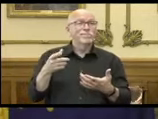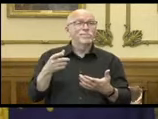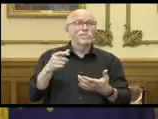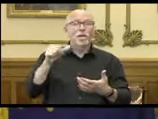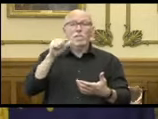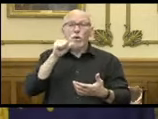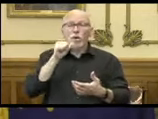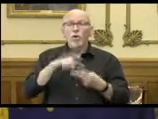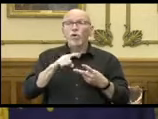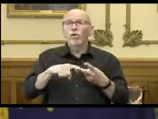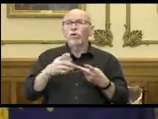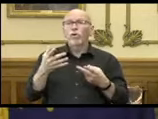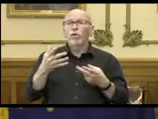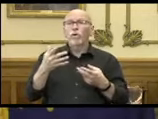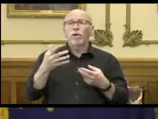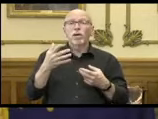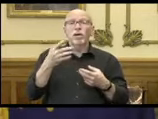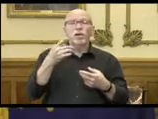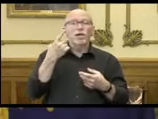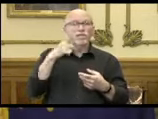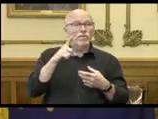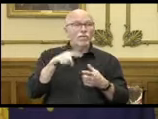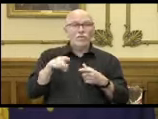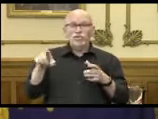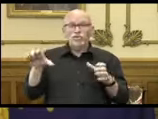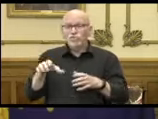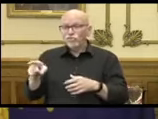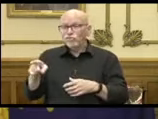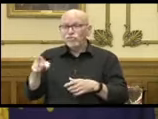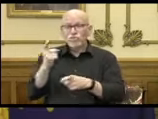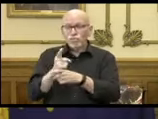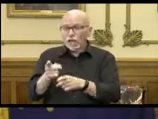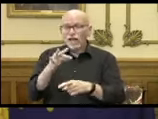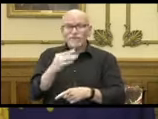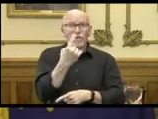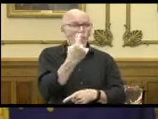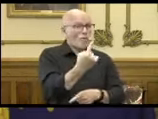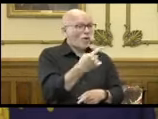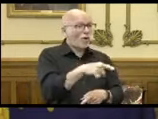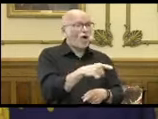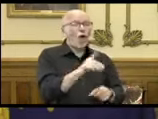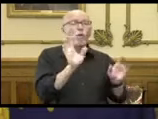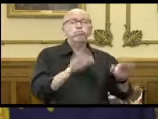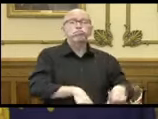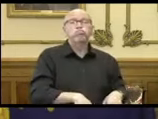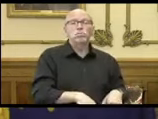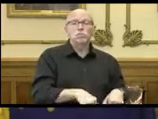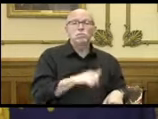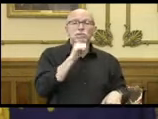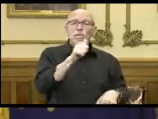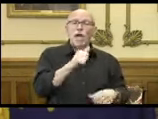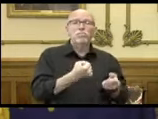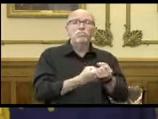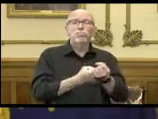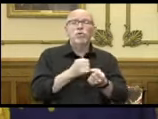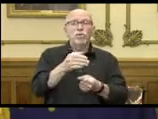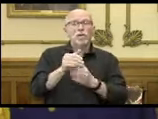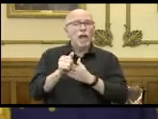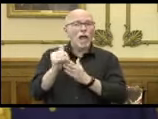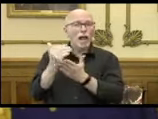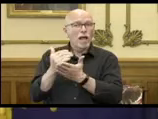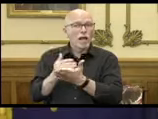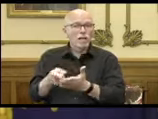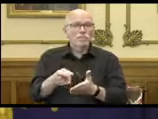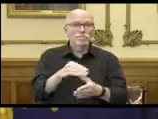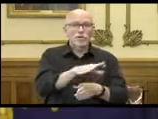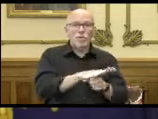bar for every 10 that are doing the right thing, if one doesn't enforce these guidelines at the